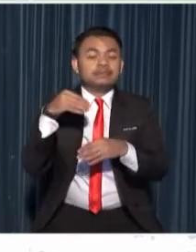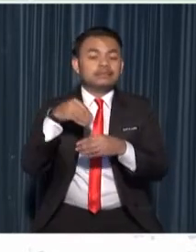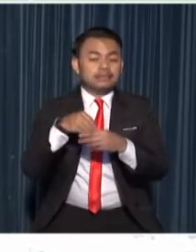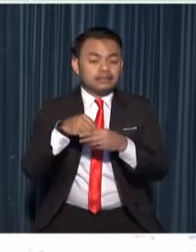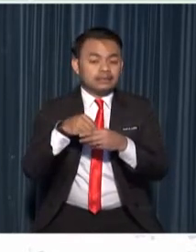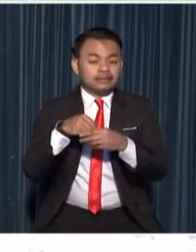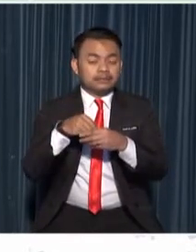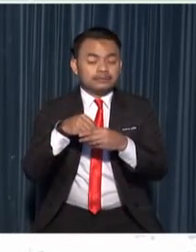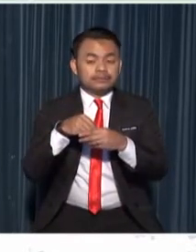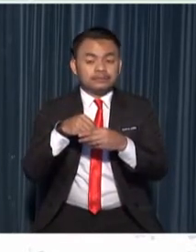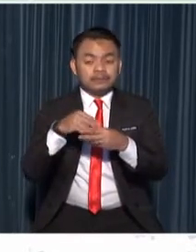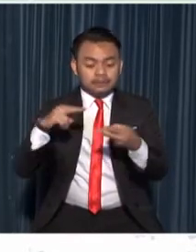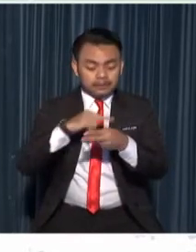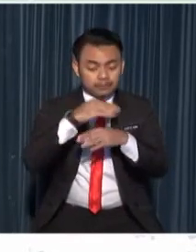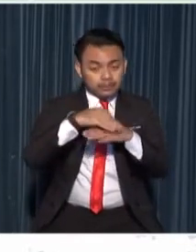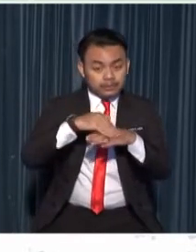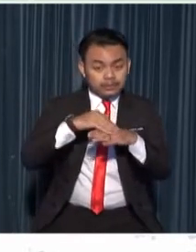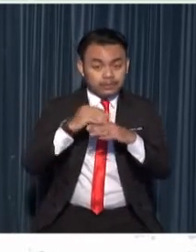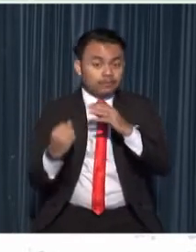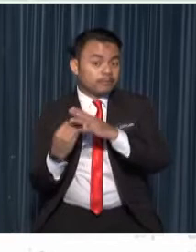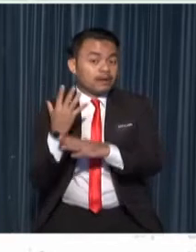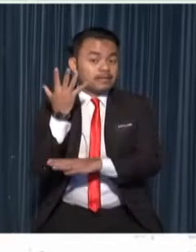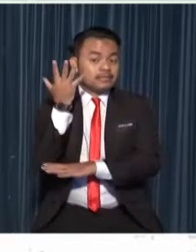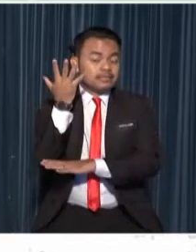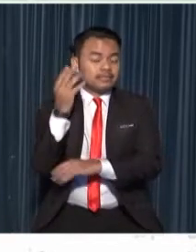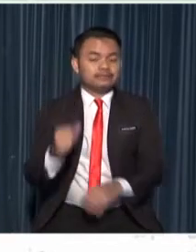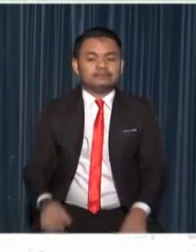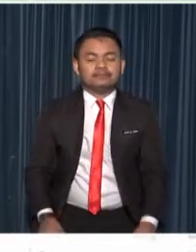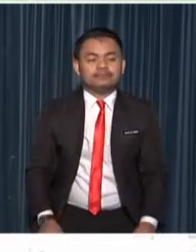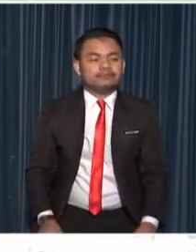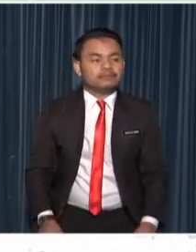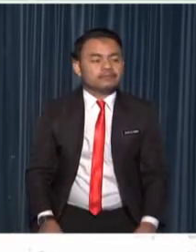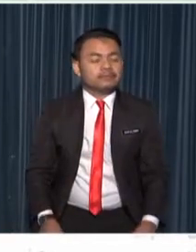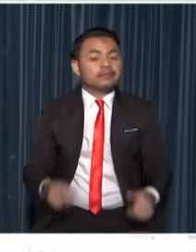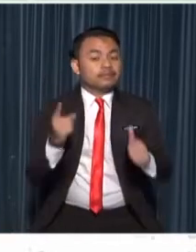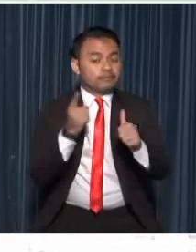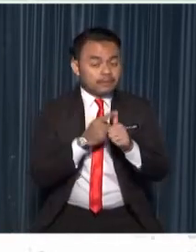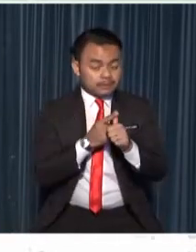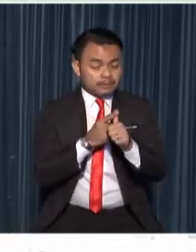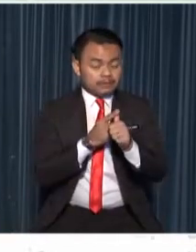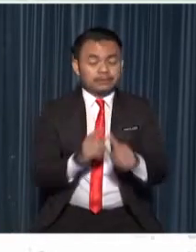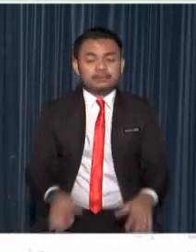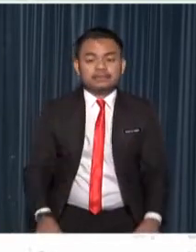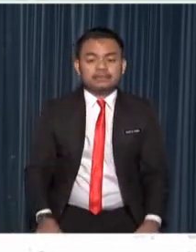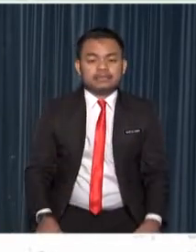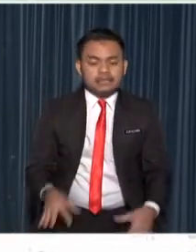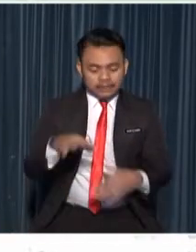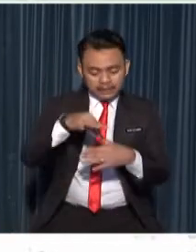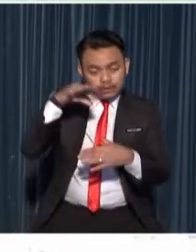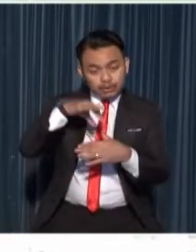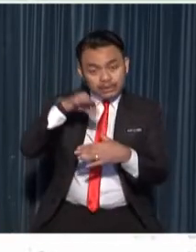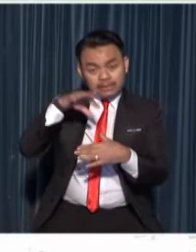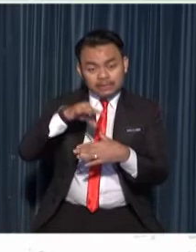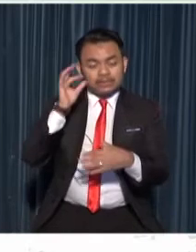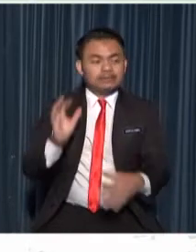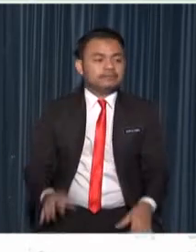the reproduction of plants the first method is tissue culture